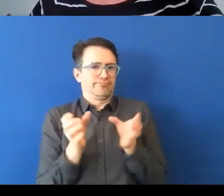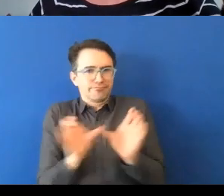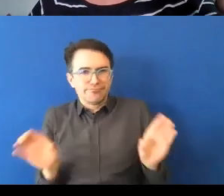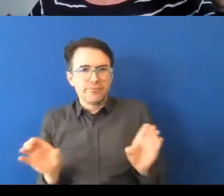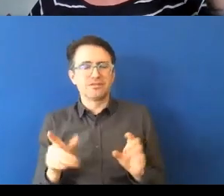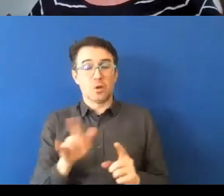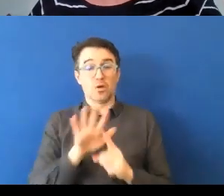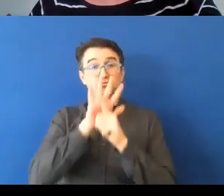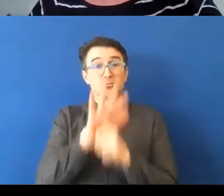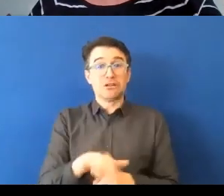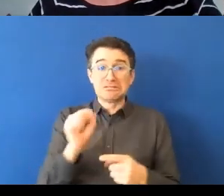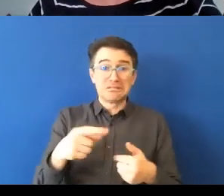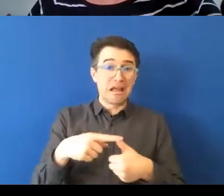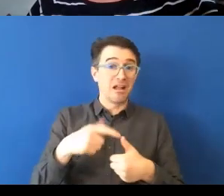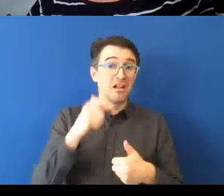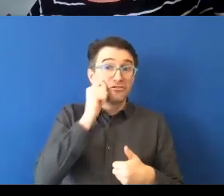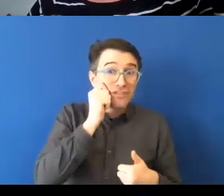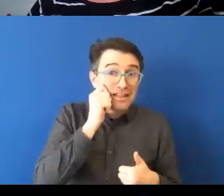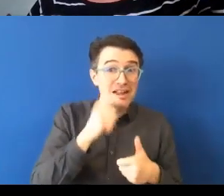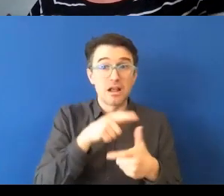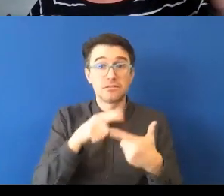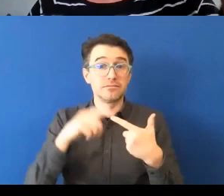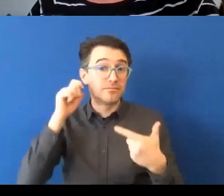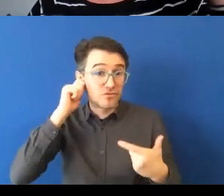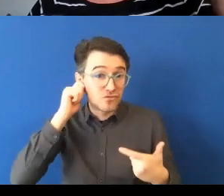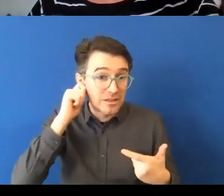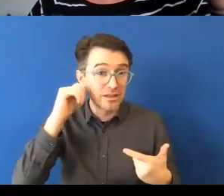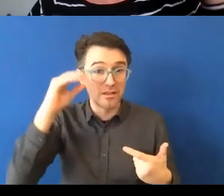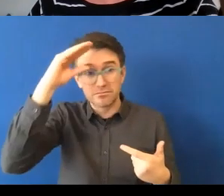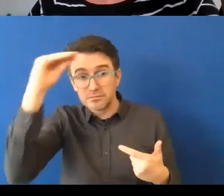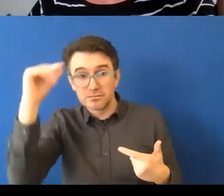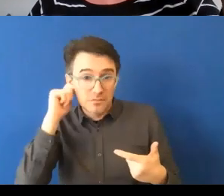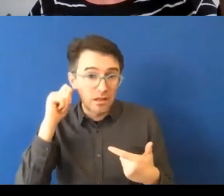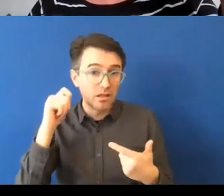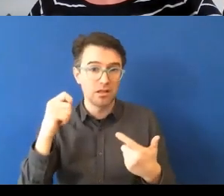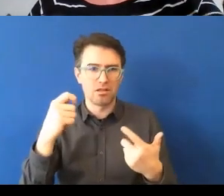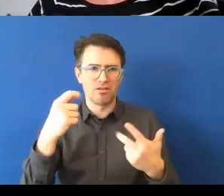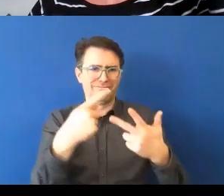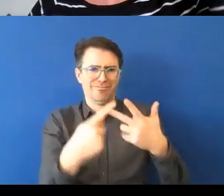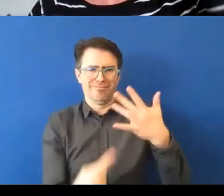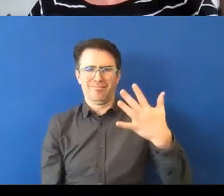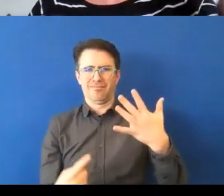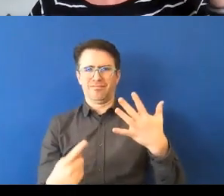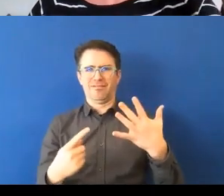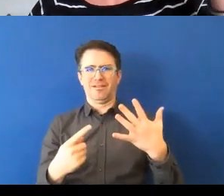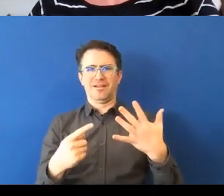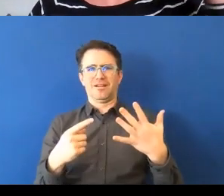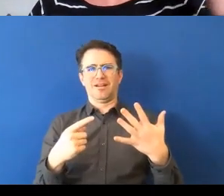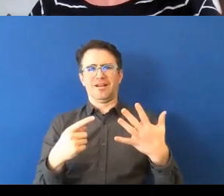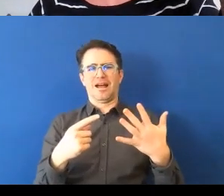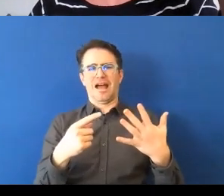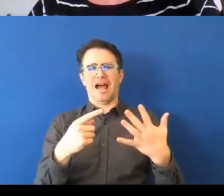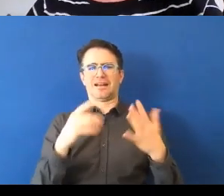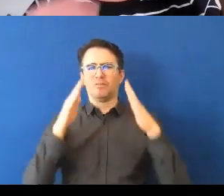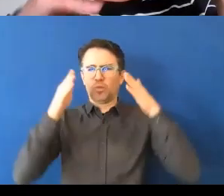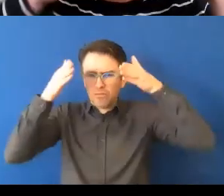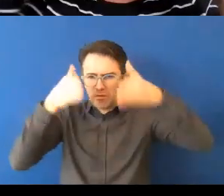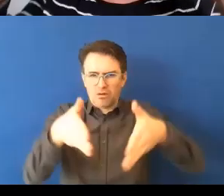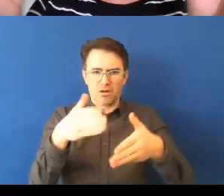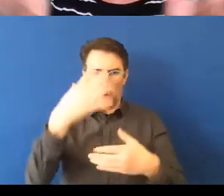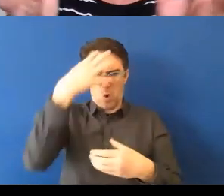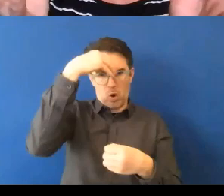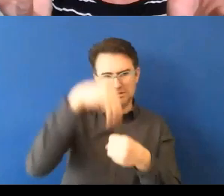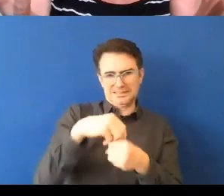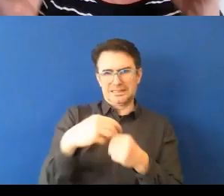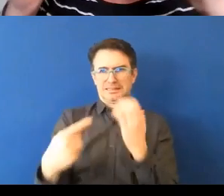that you're basically top slicing fairly white male privileged people for fairly white male privileged jobs. And